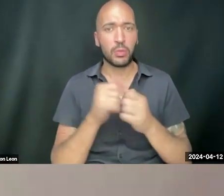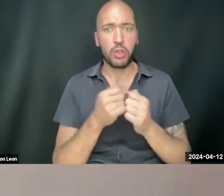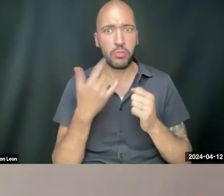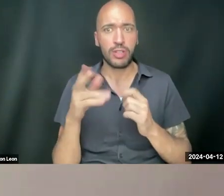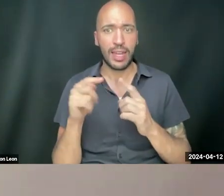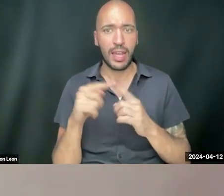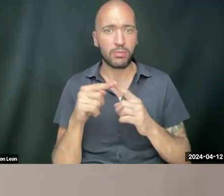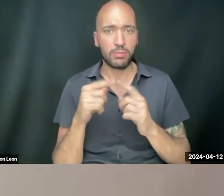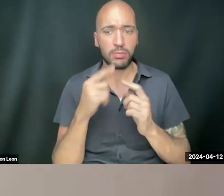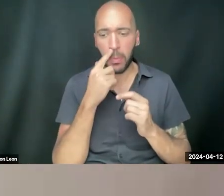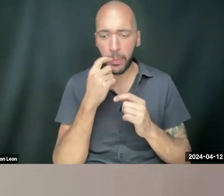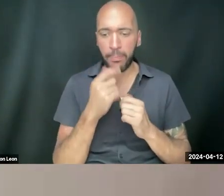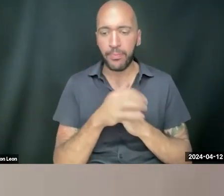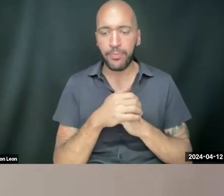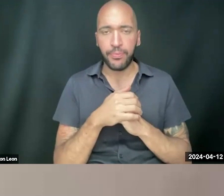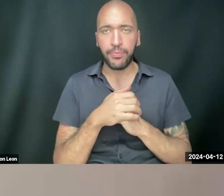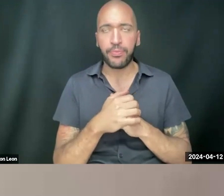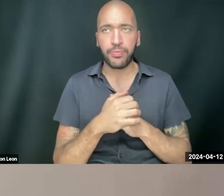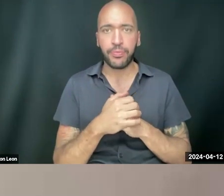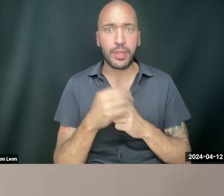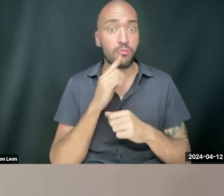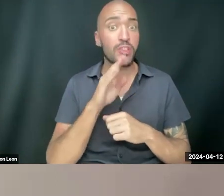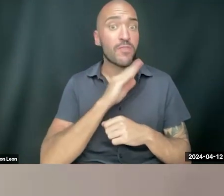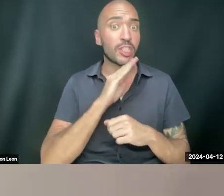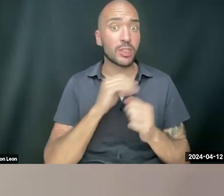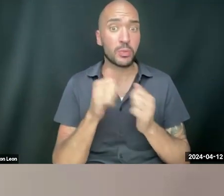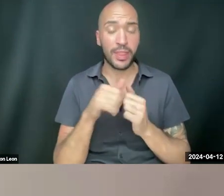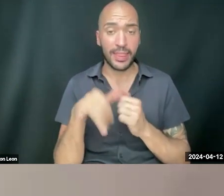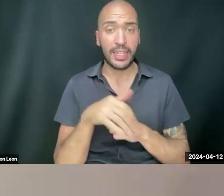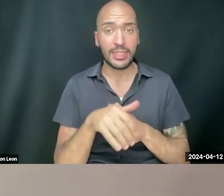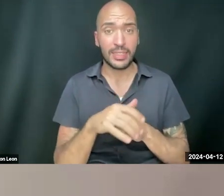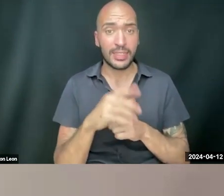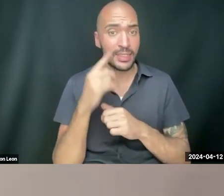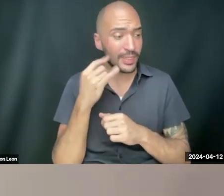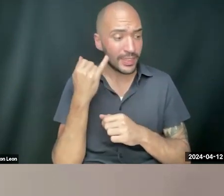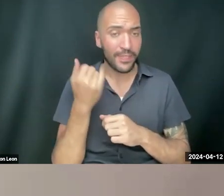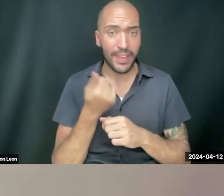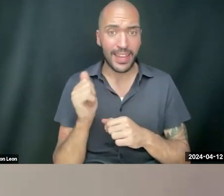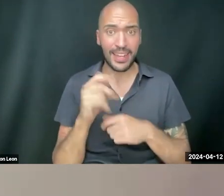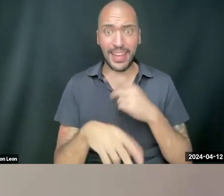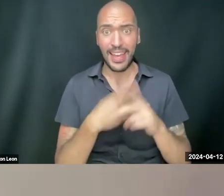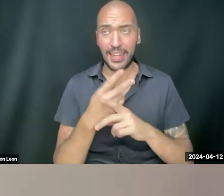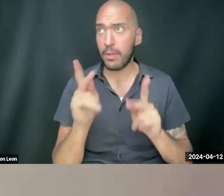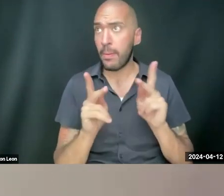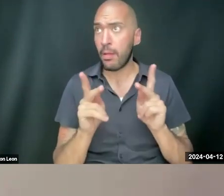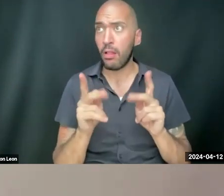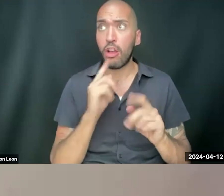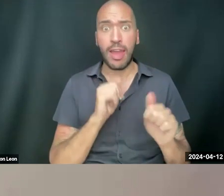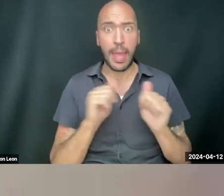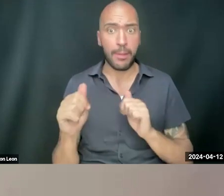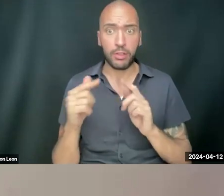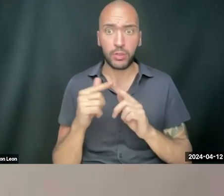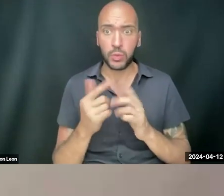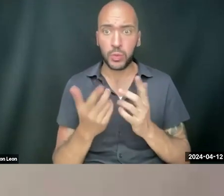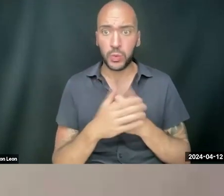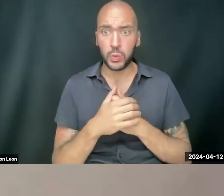I think I'm frustrated with that. And I think that if any kind of people are able to